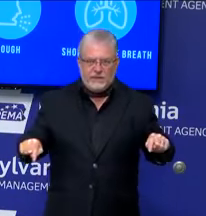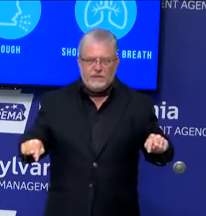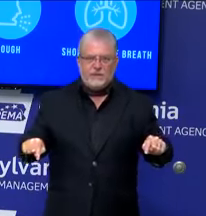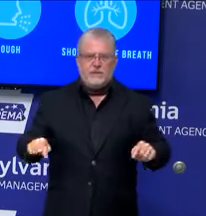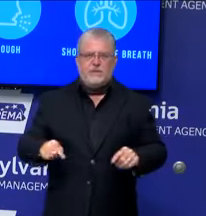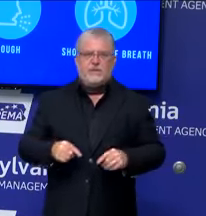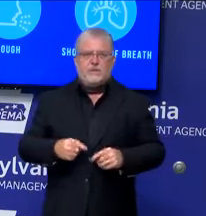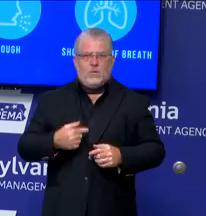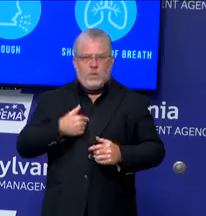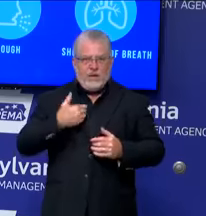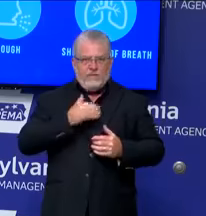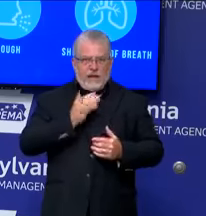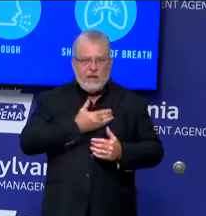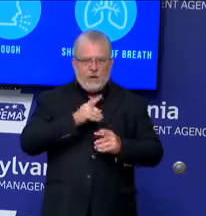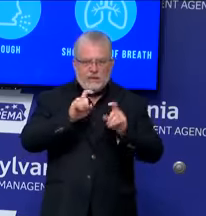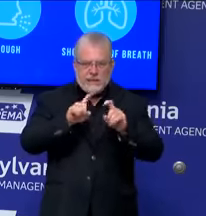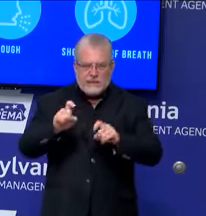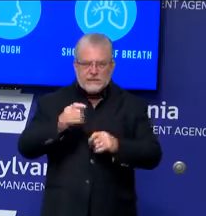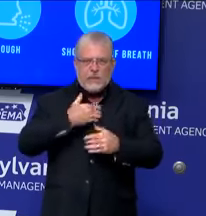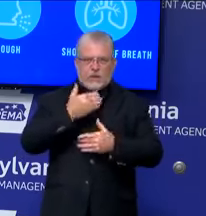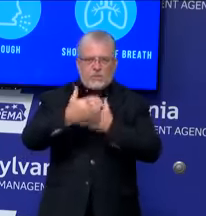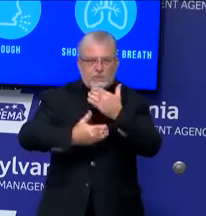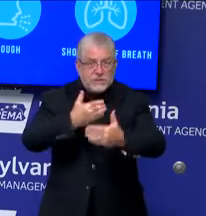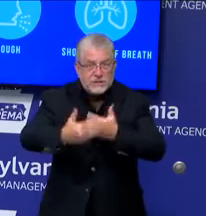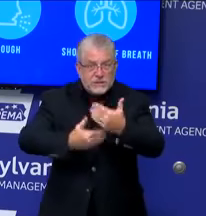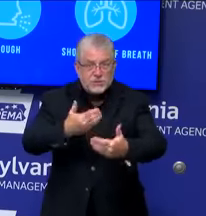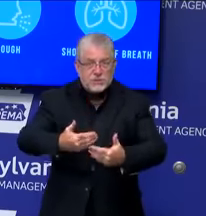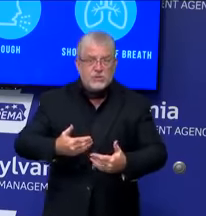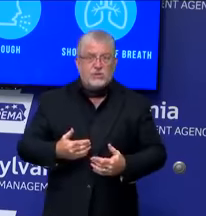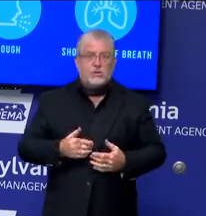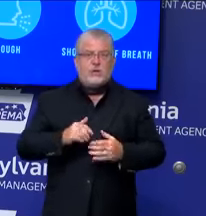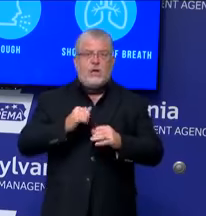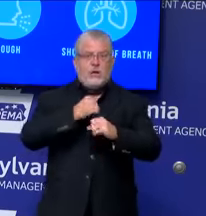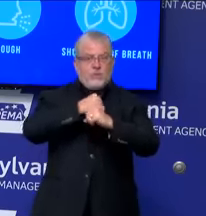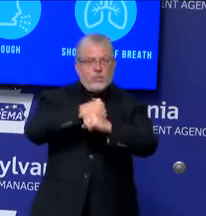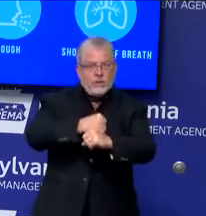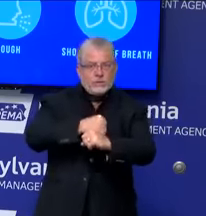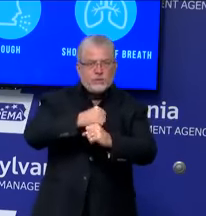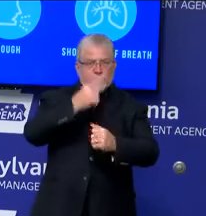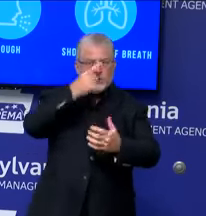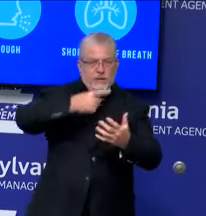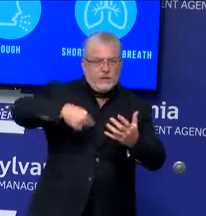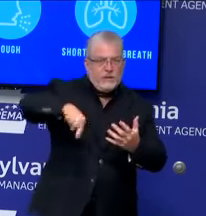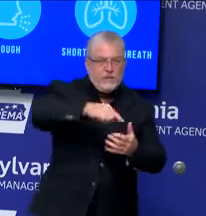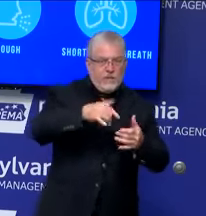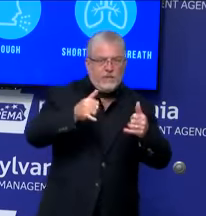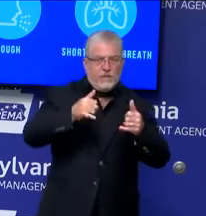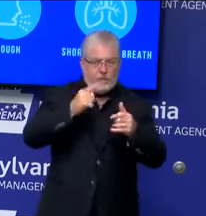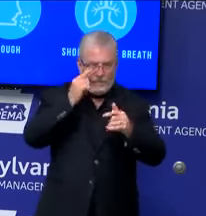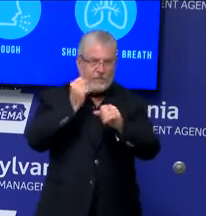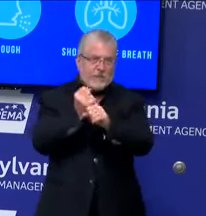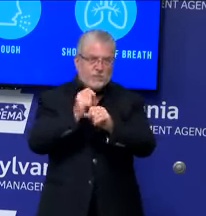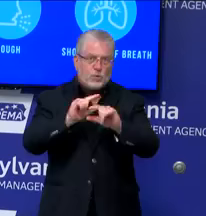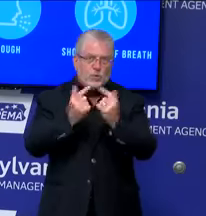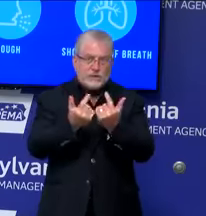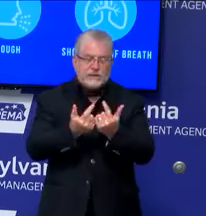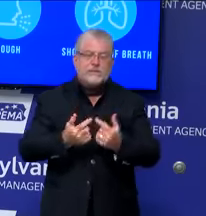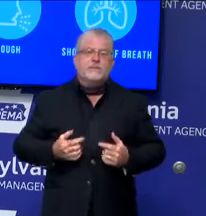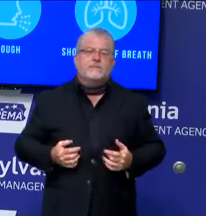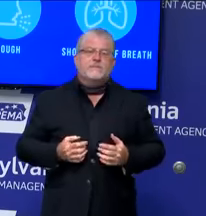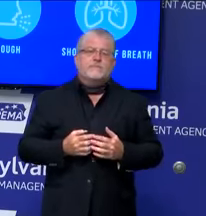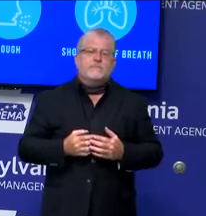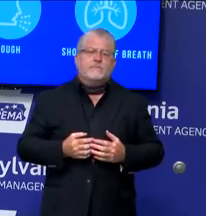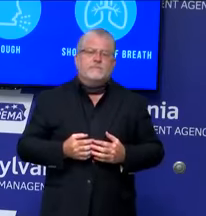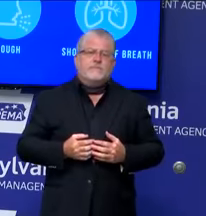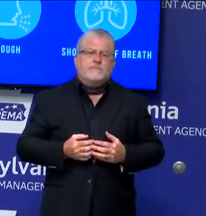and all the different safeguards from the baseball league, that we would have our teams play.